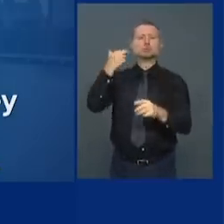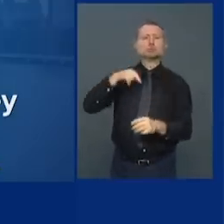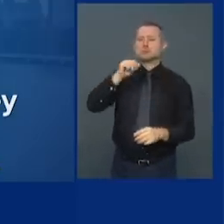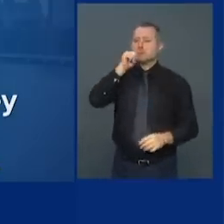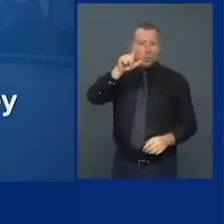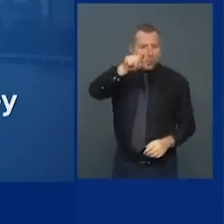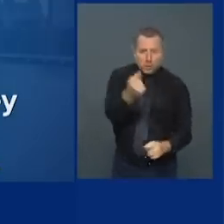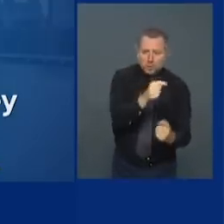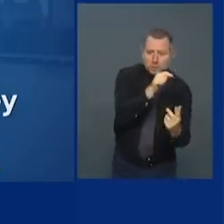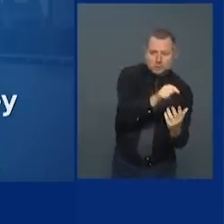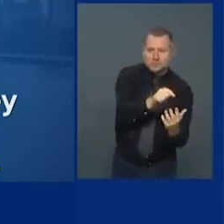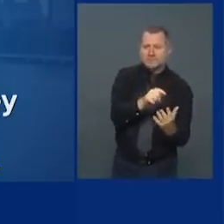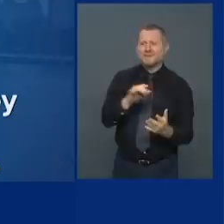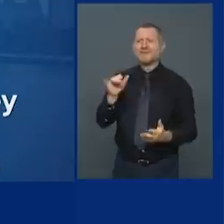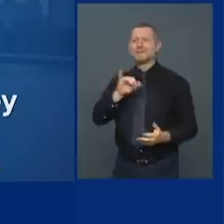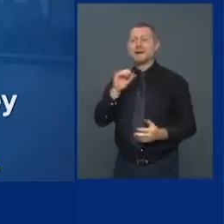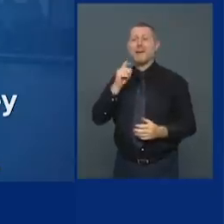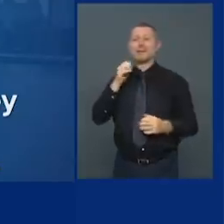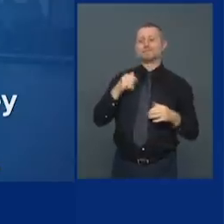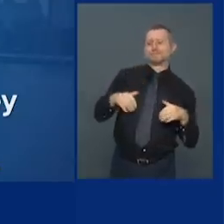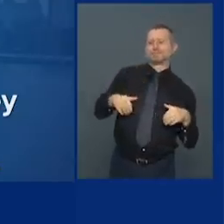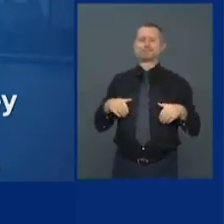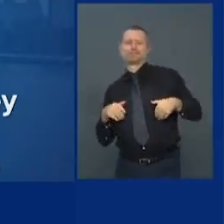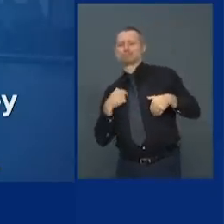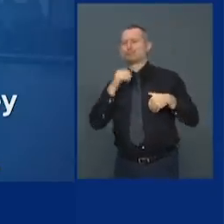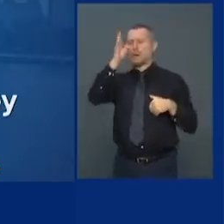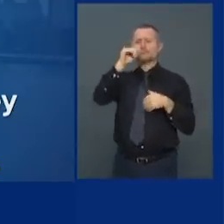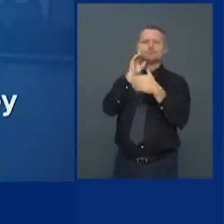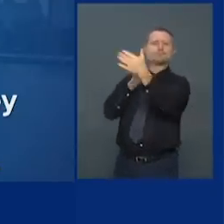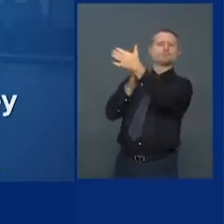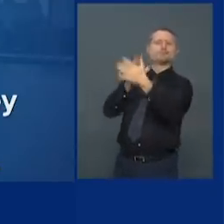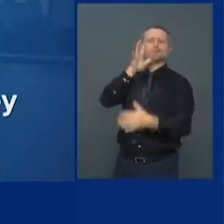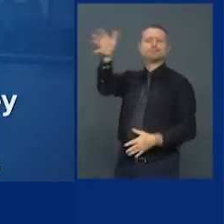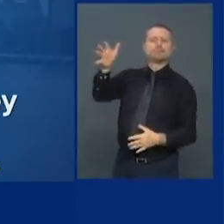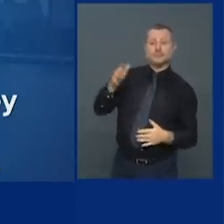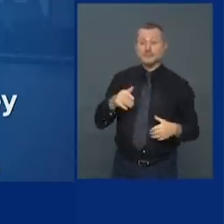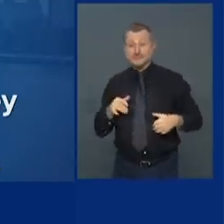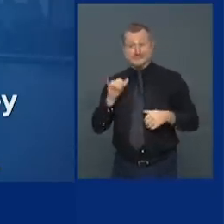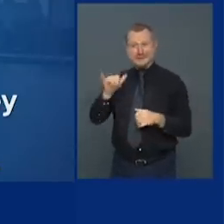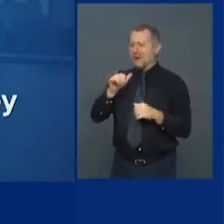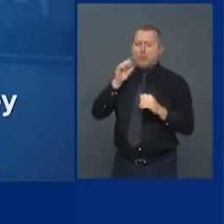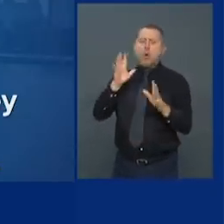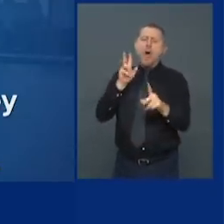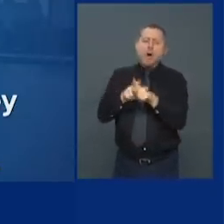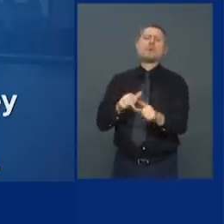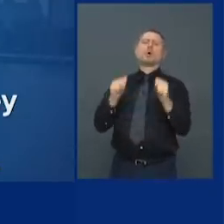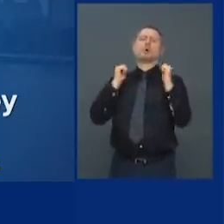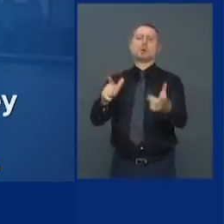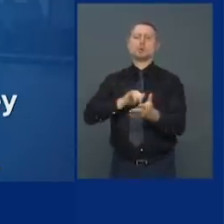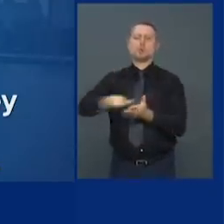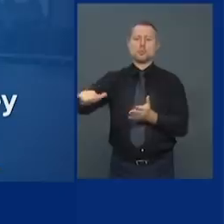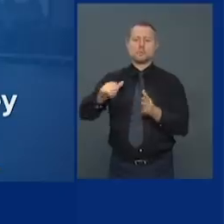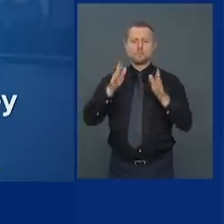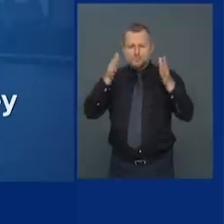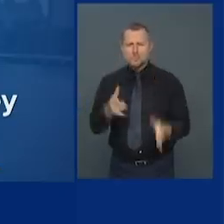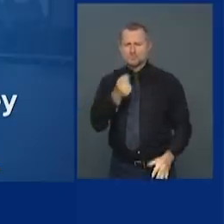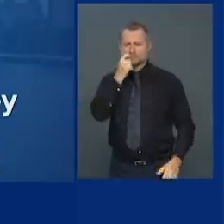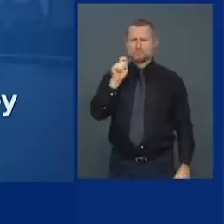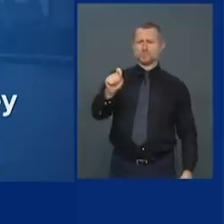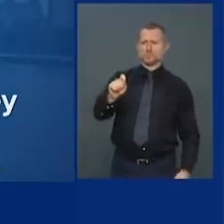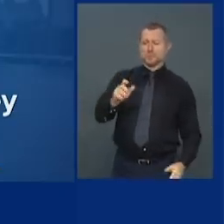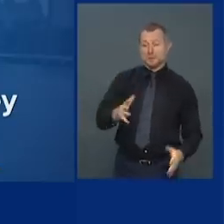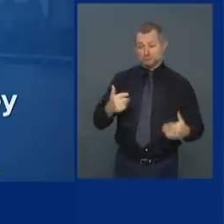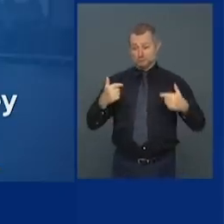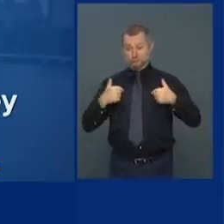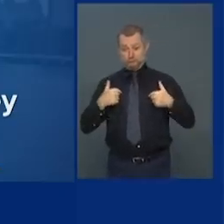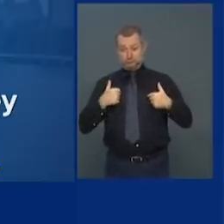Atheists, it just applies to every citizen of the state of New York, period. I happen to be Roman Catholic.